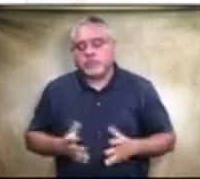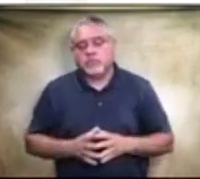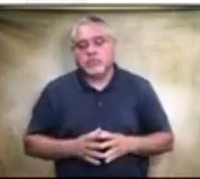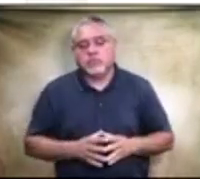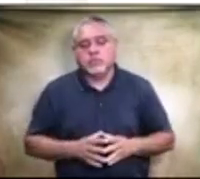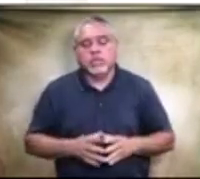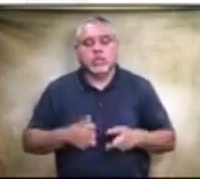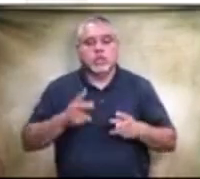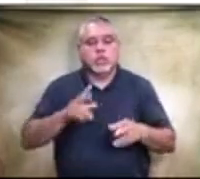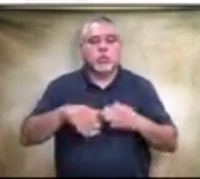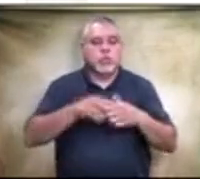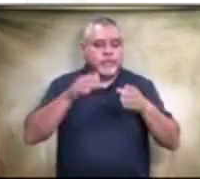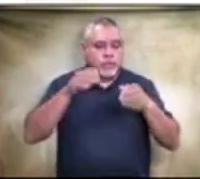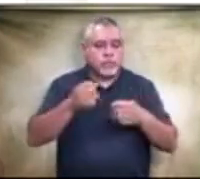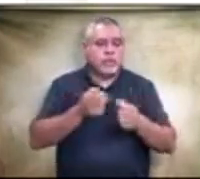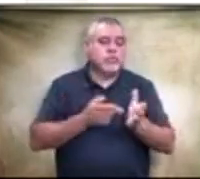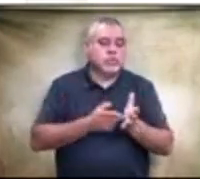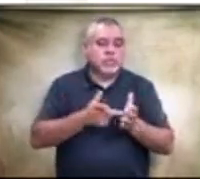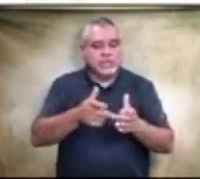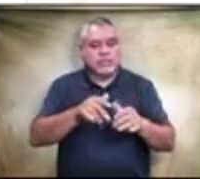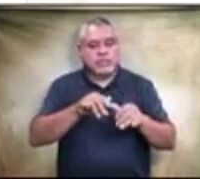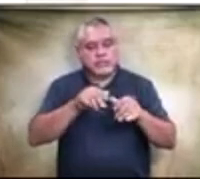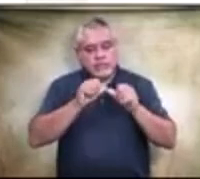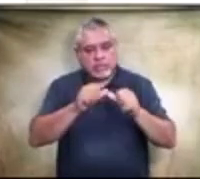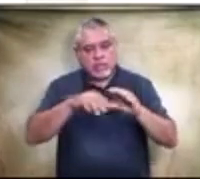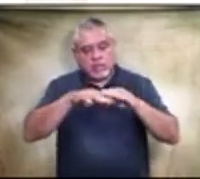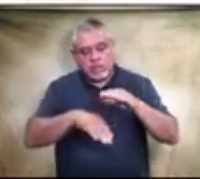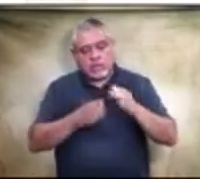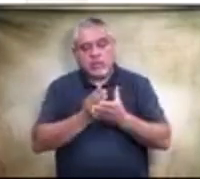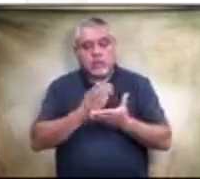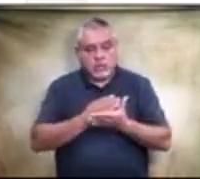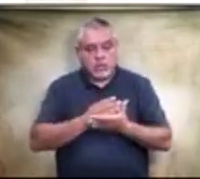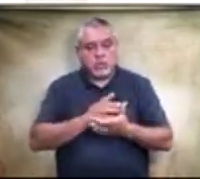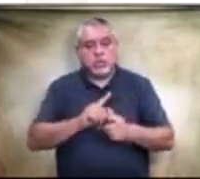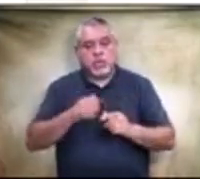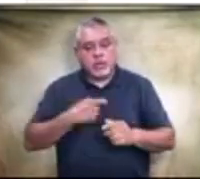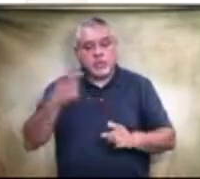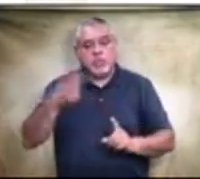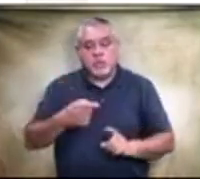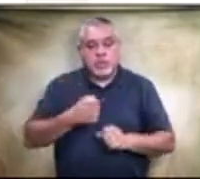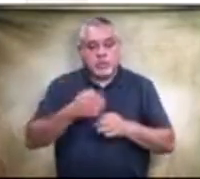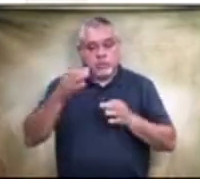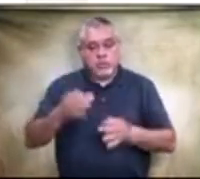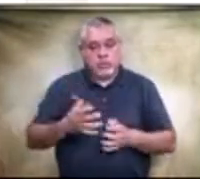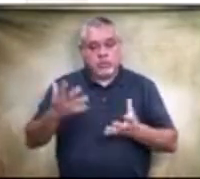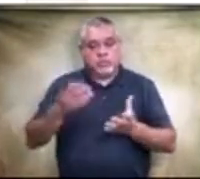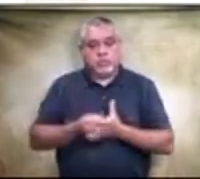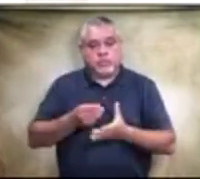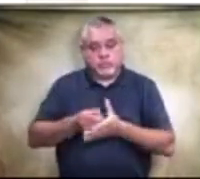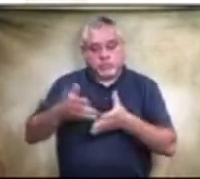focuses to make sure that they stay under budget and once we get to that point we'll make a determination of how much money remains